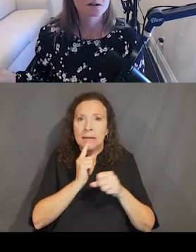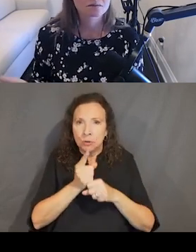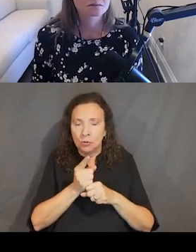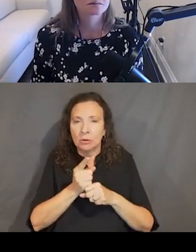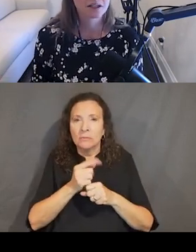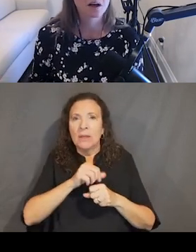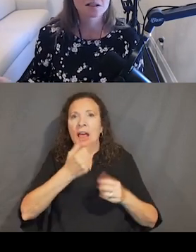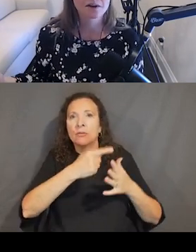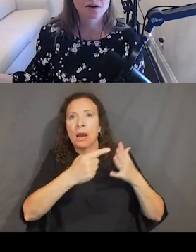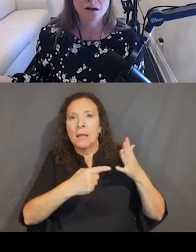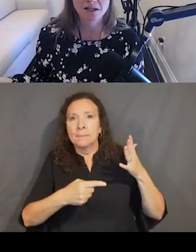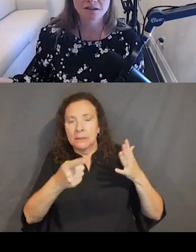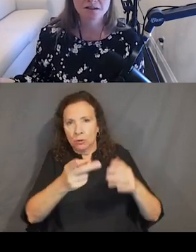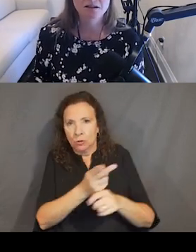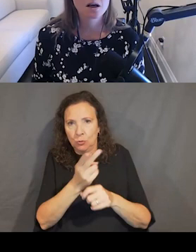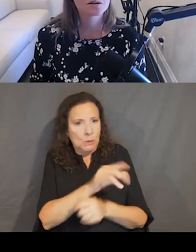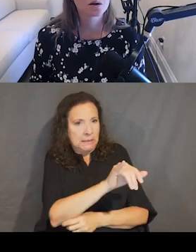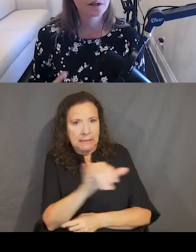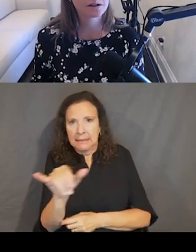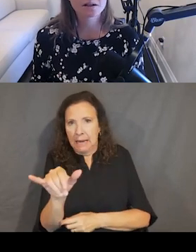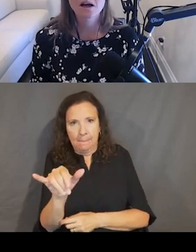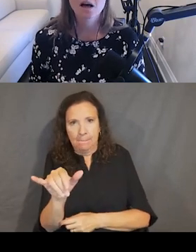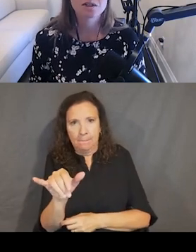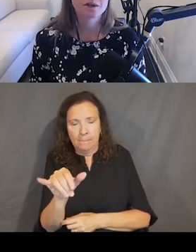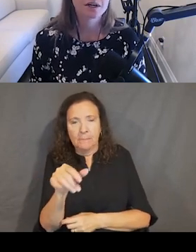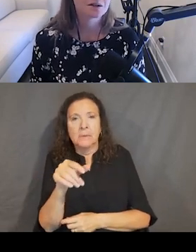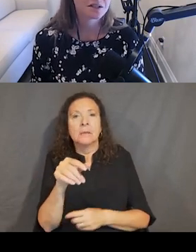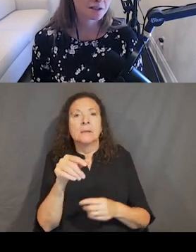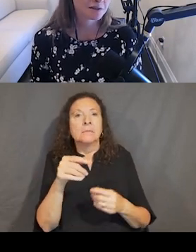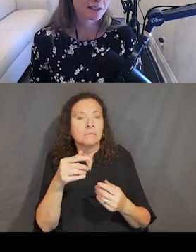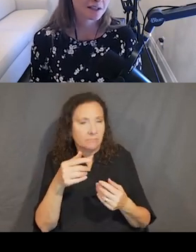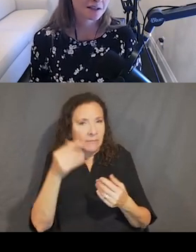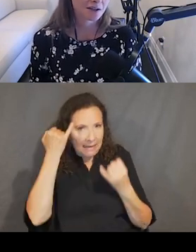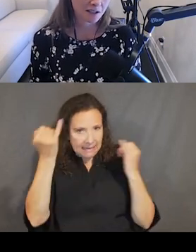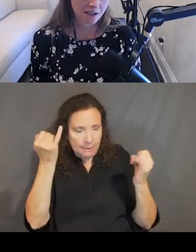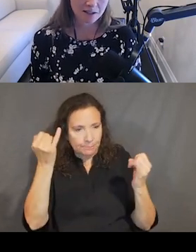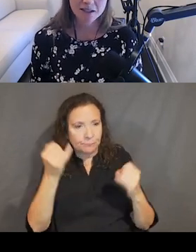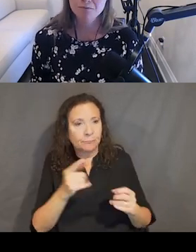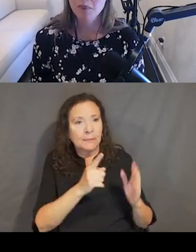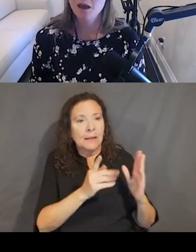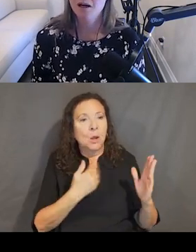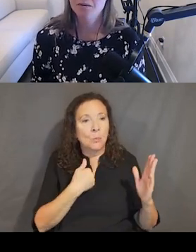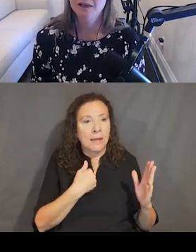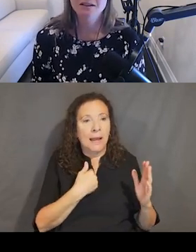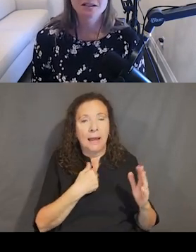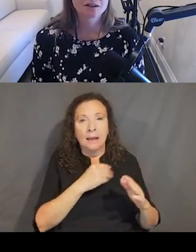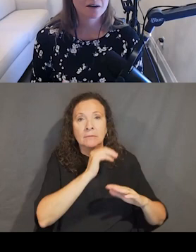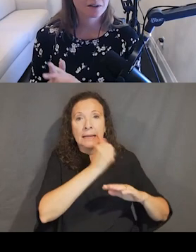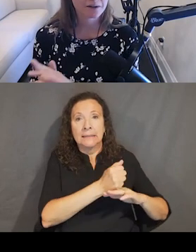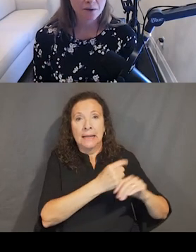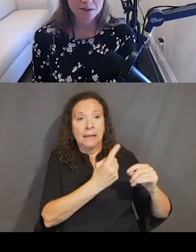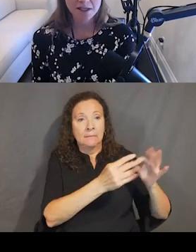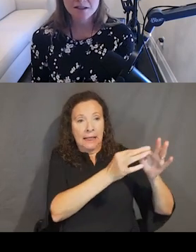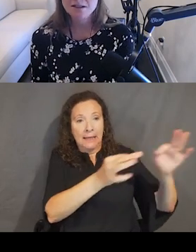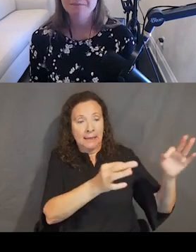work in lots of other contexts. So here, I'm showing our standalone link and our inline link in default